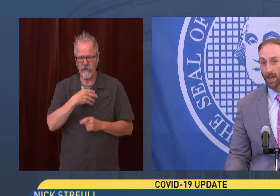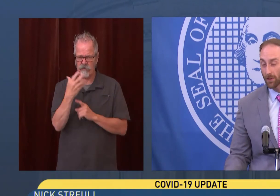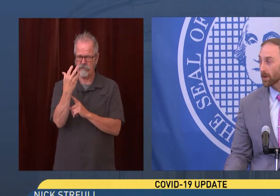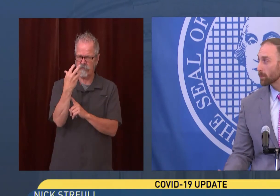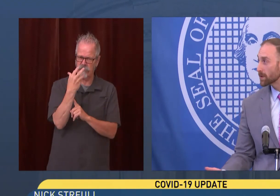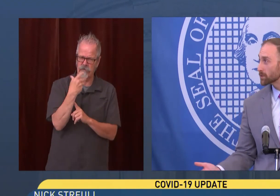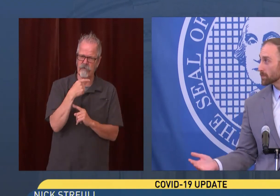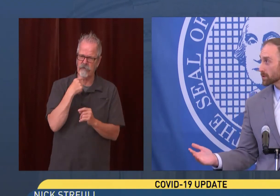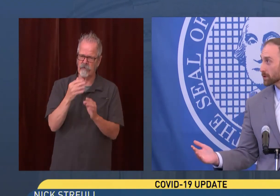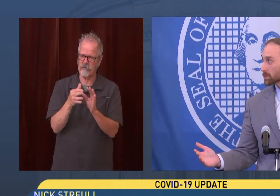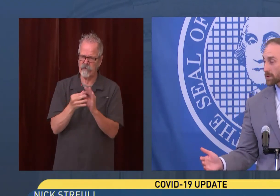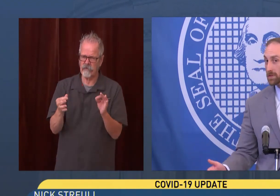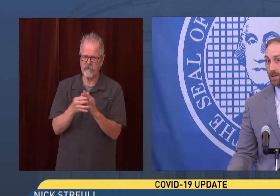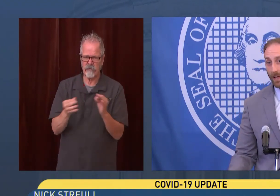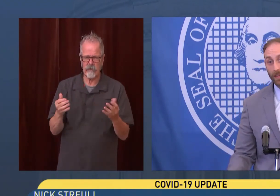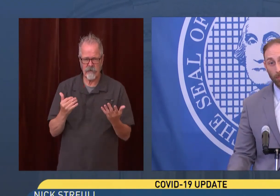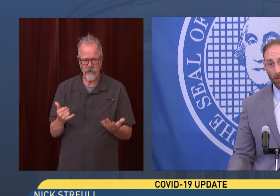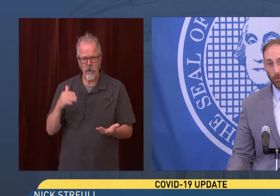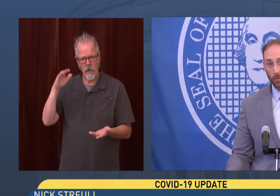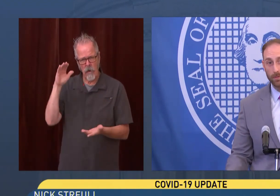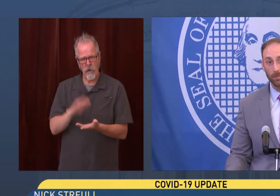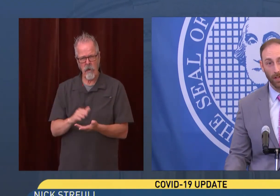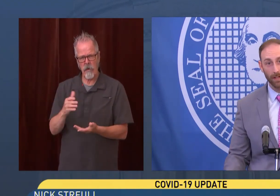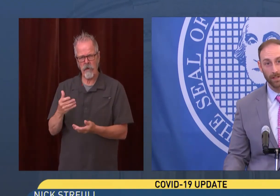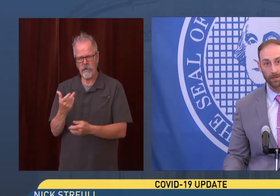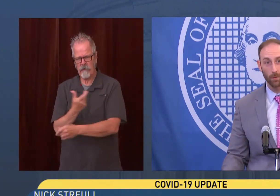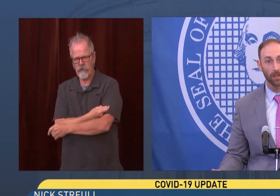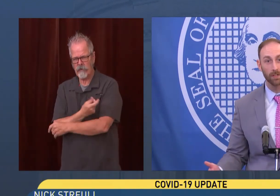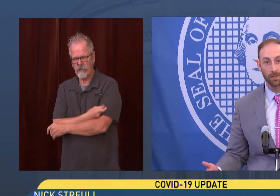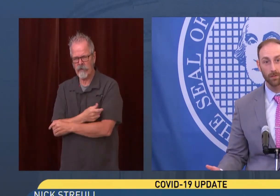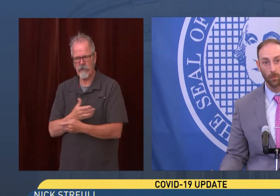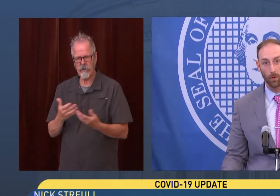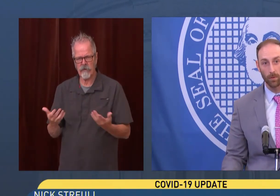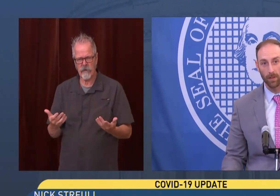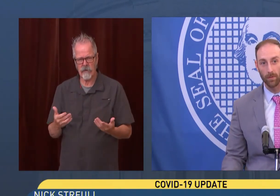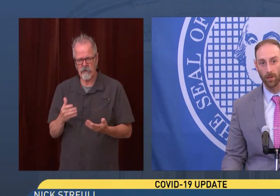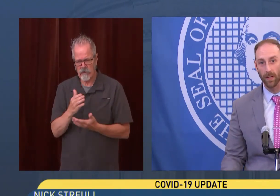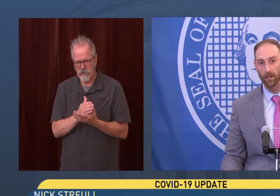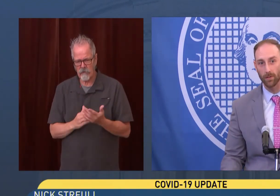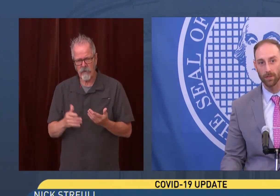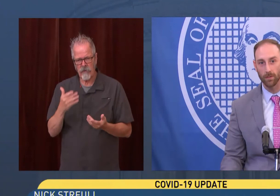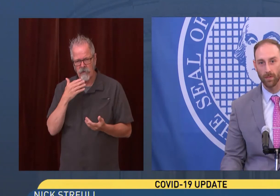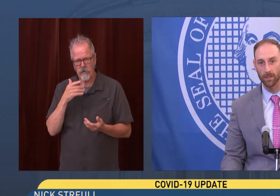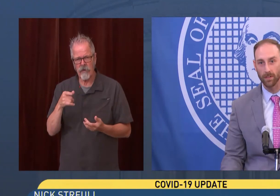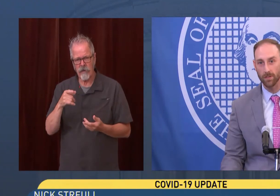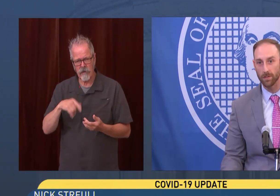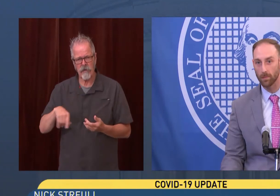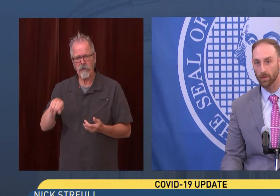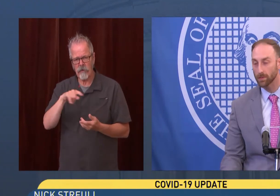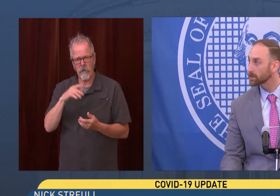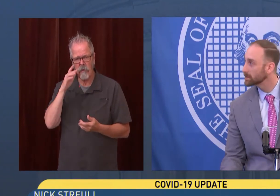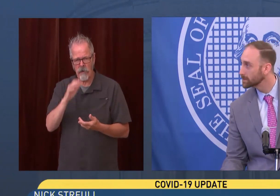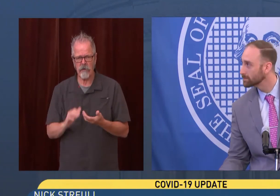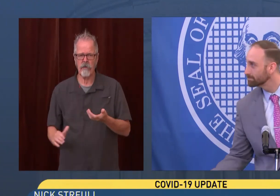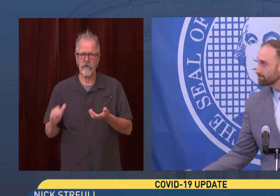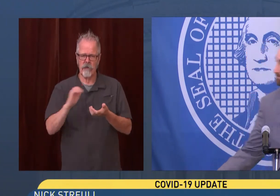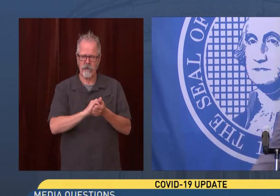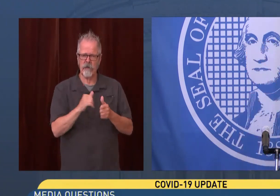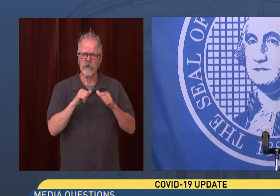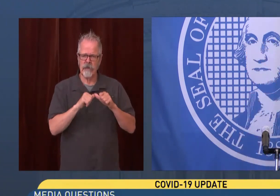community and try to brainstorm solutions. And they brought forward some good ideas, and we're going to continue to work with them to try to increase those vaccination numbers.